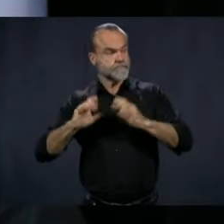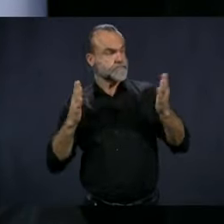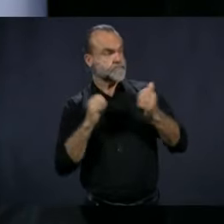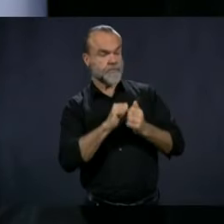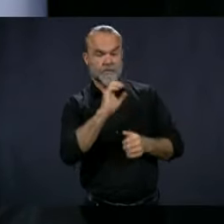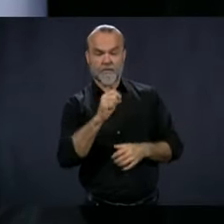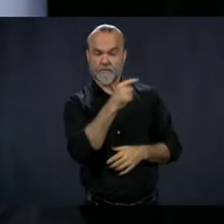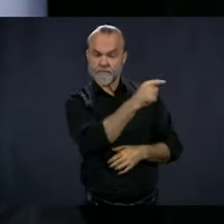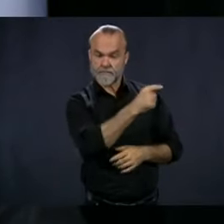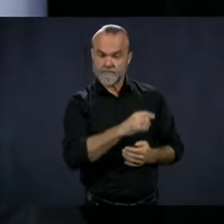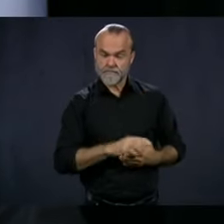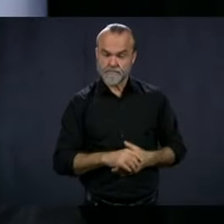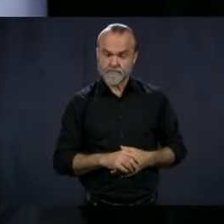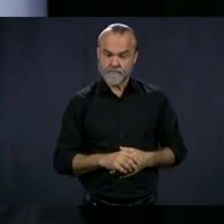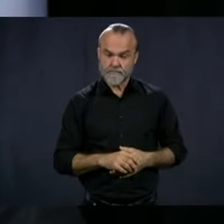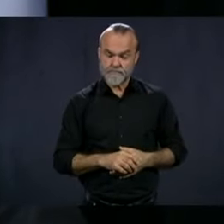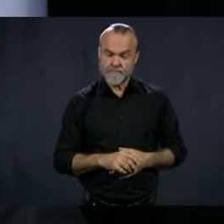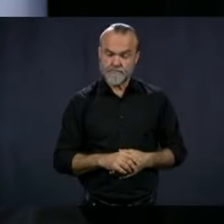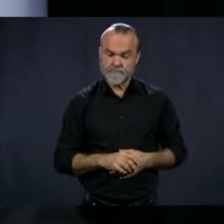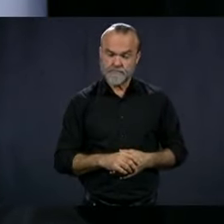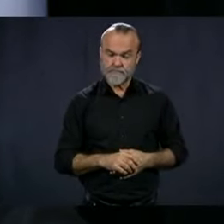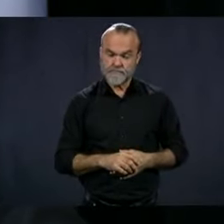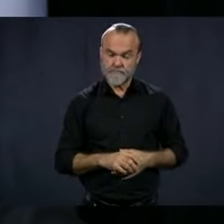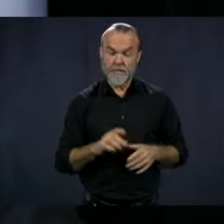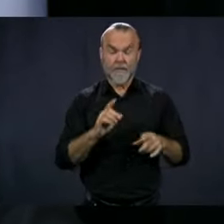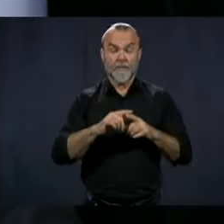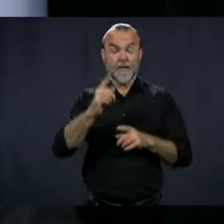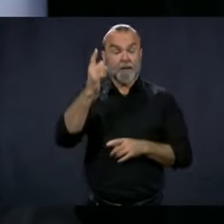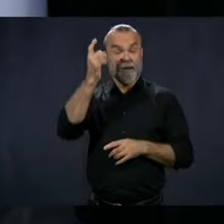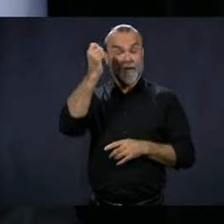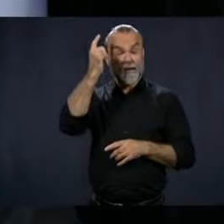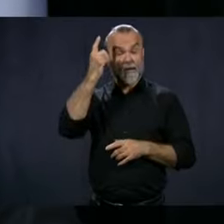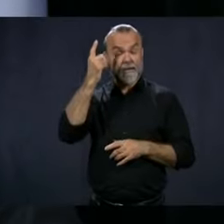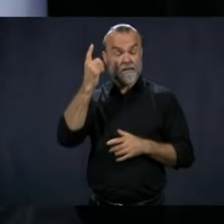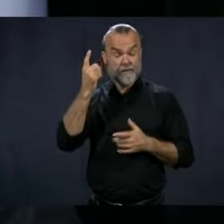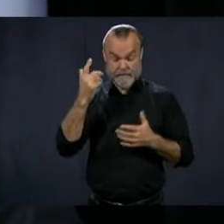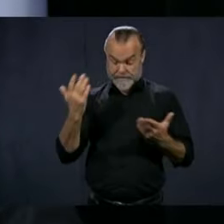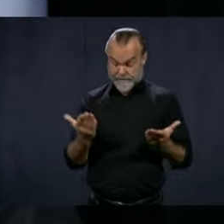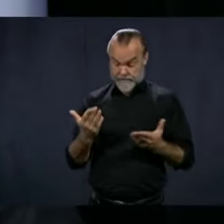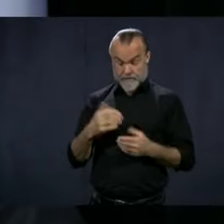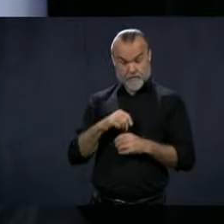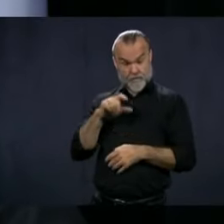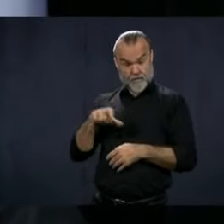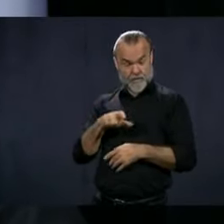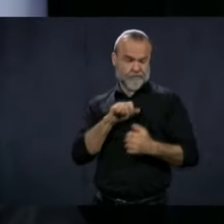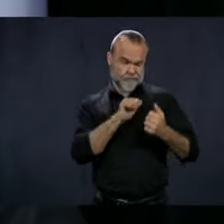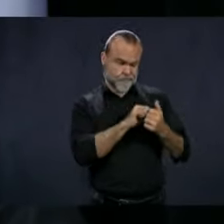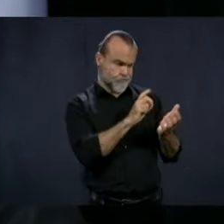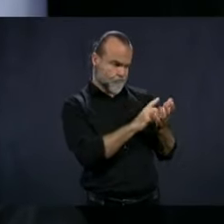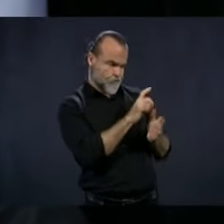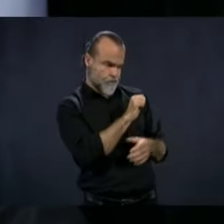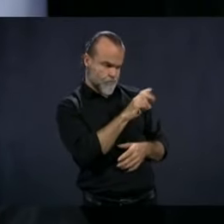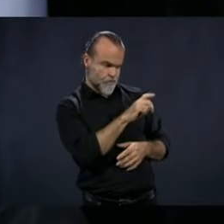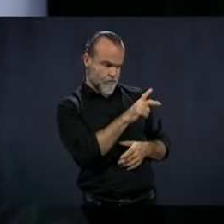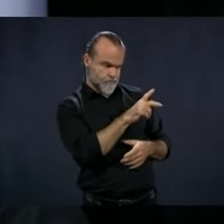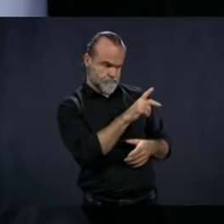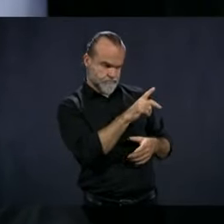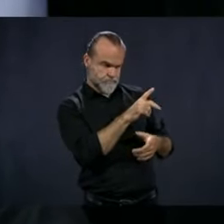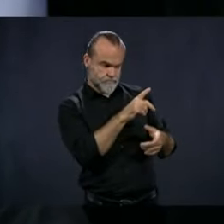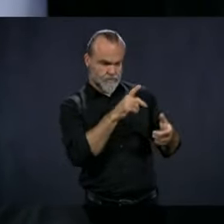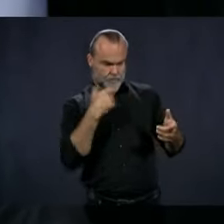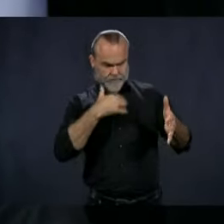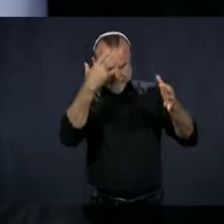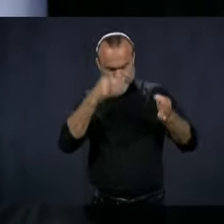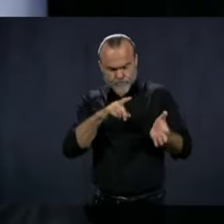chose in Quebec, that was the decision of Dr. Arruda, to test people with symptoms